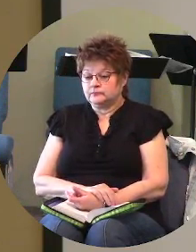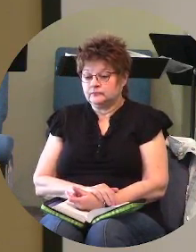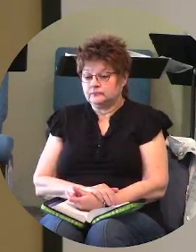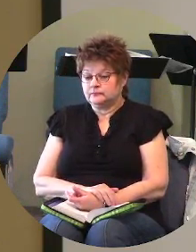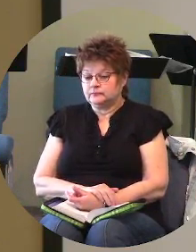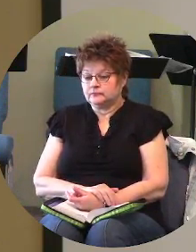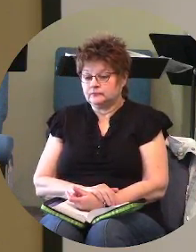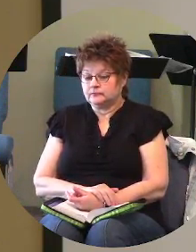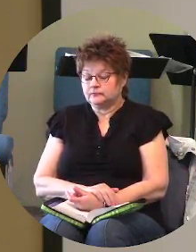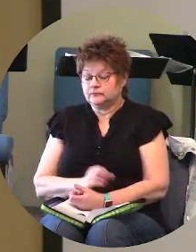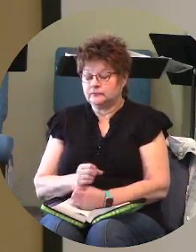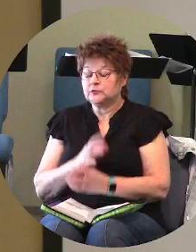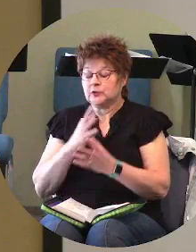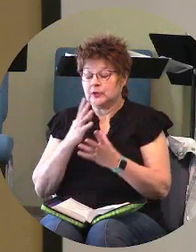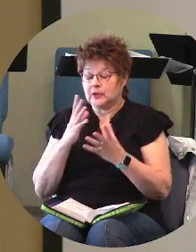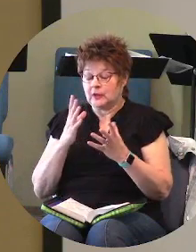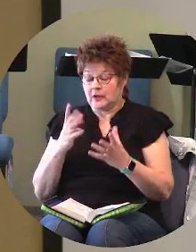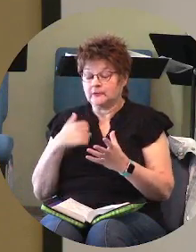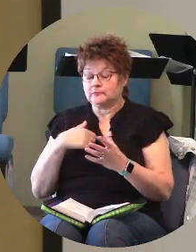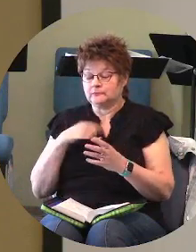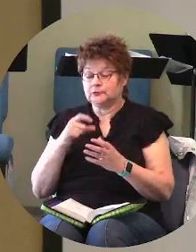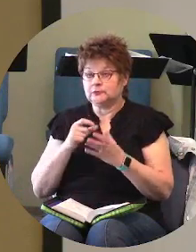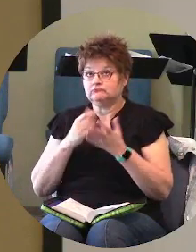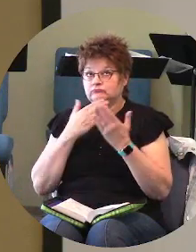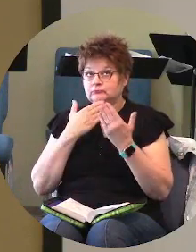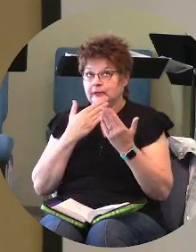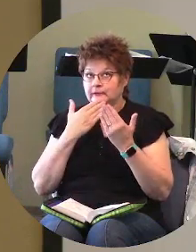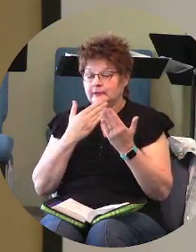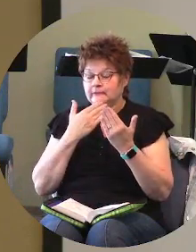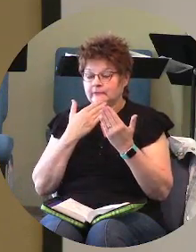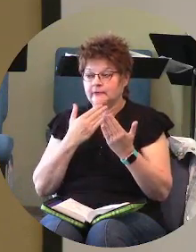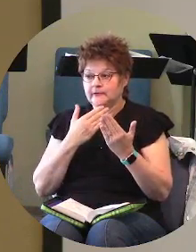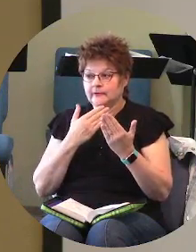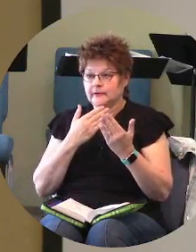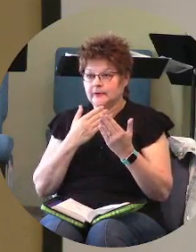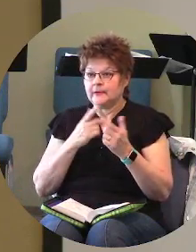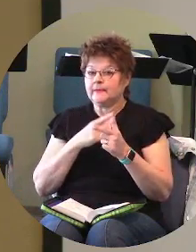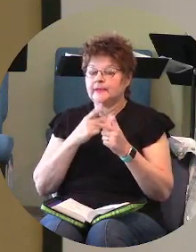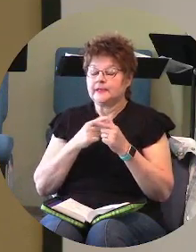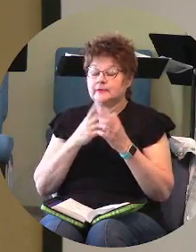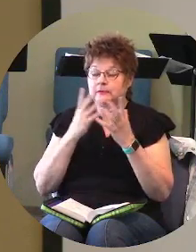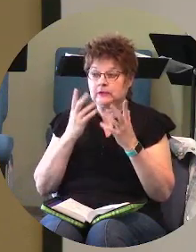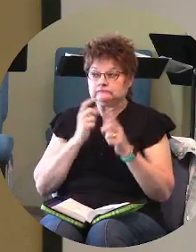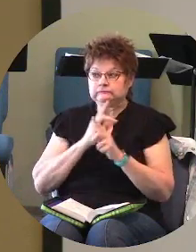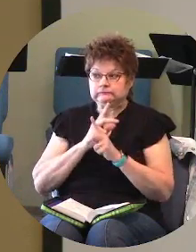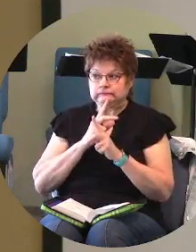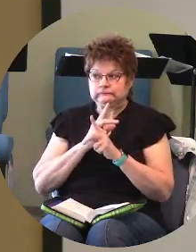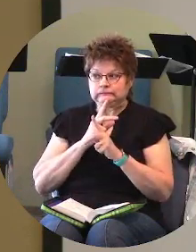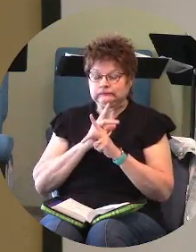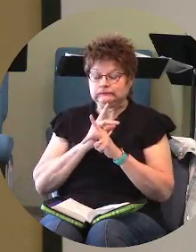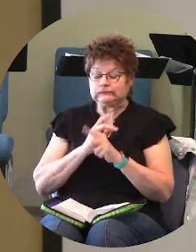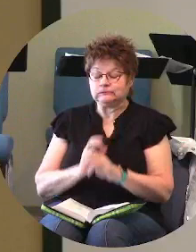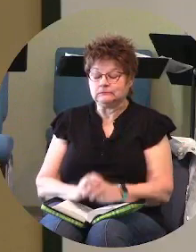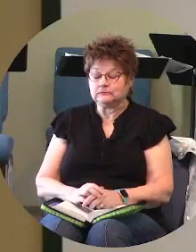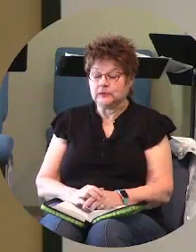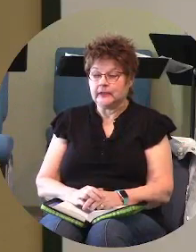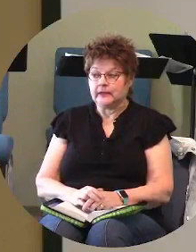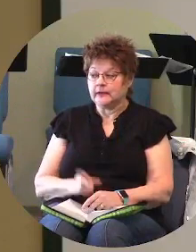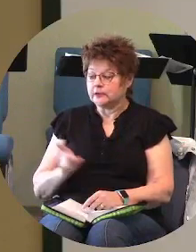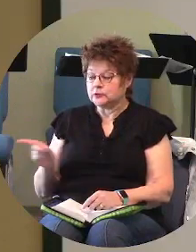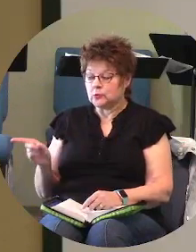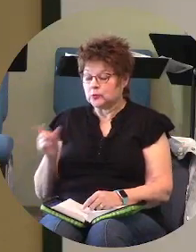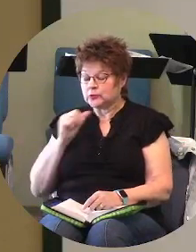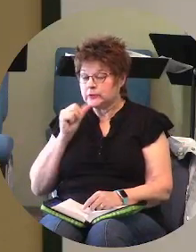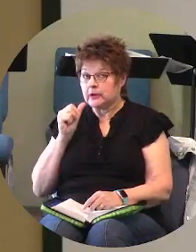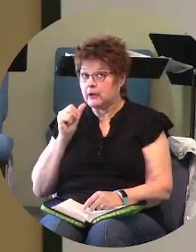a lot to be thankful for there's a lot to be wary of because those that are not his kids